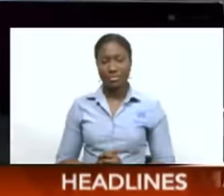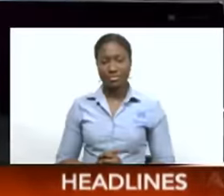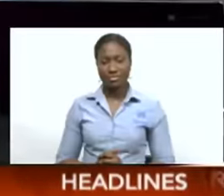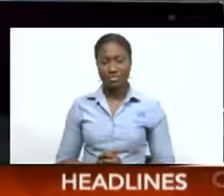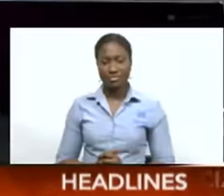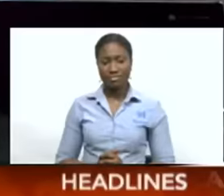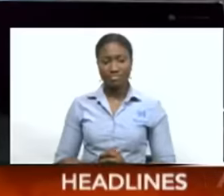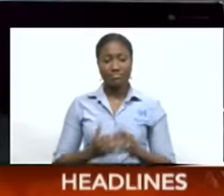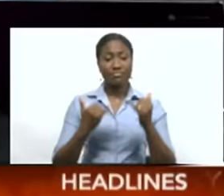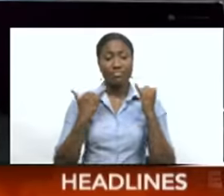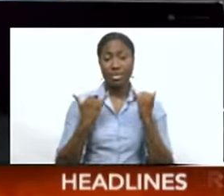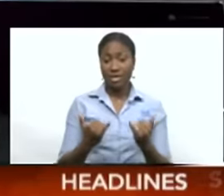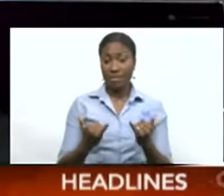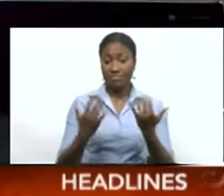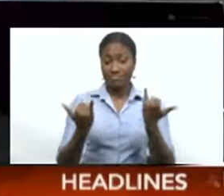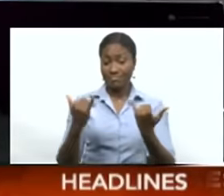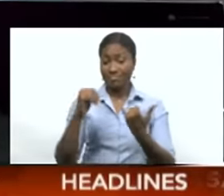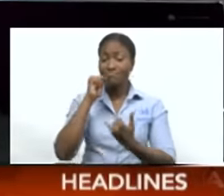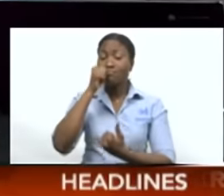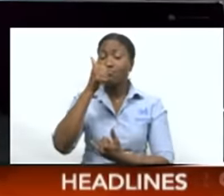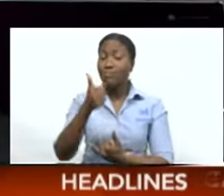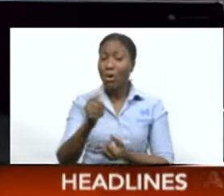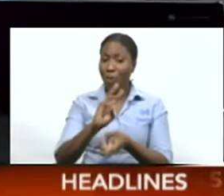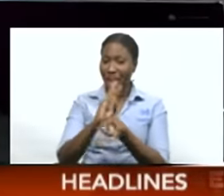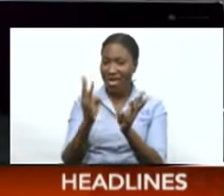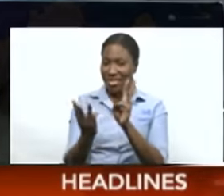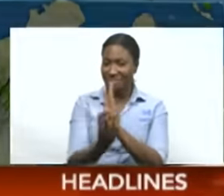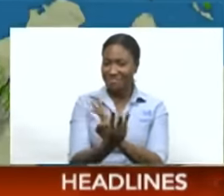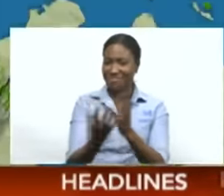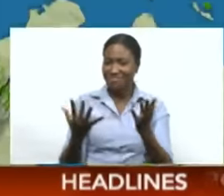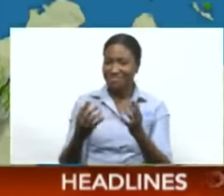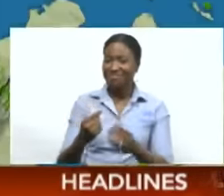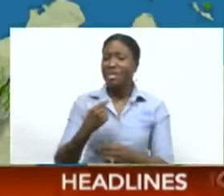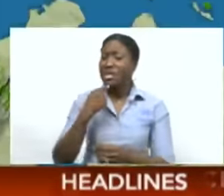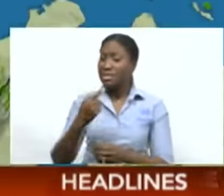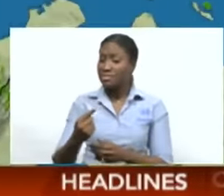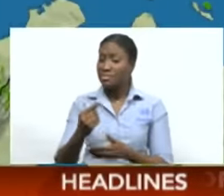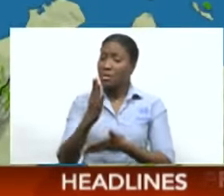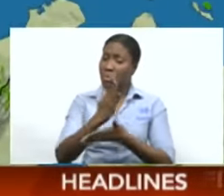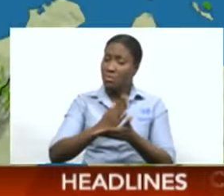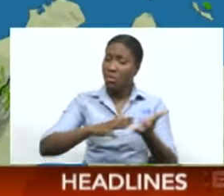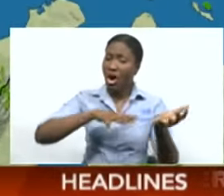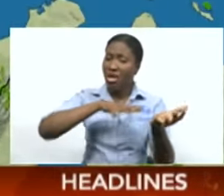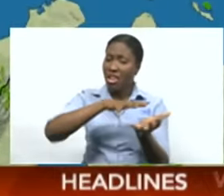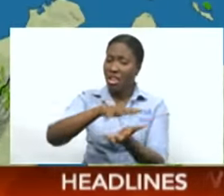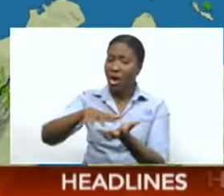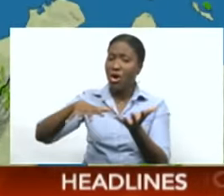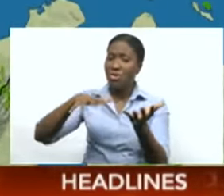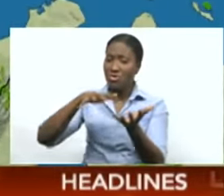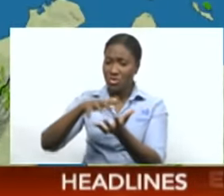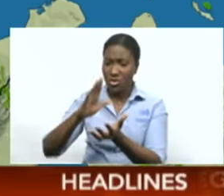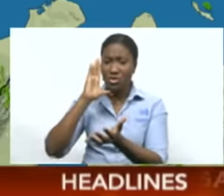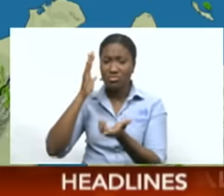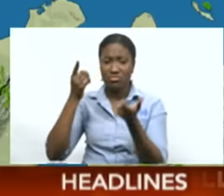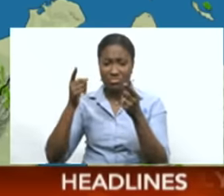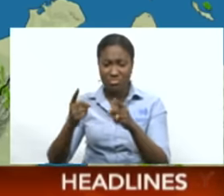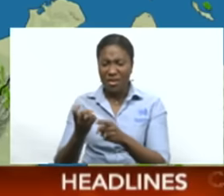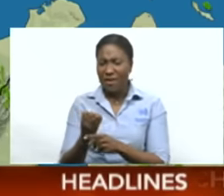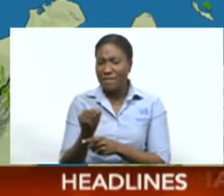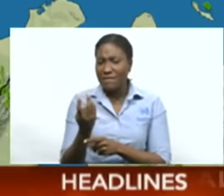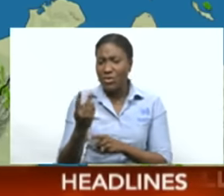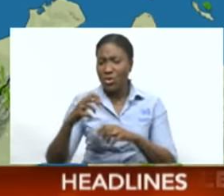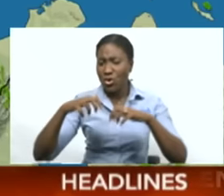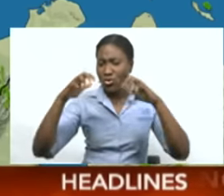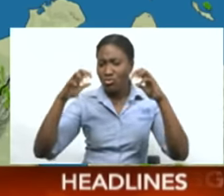And now for a look at tomorrow's weather forecast, the Met Office says partly cloudy conditions are expected with few showers